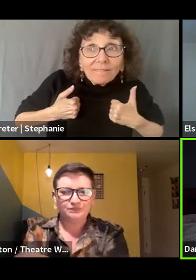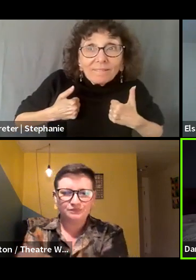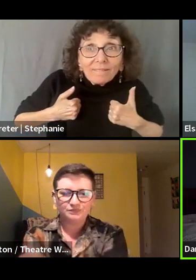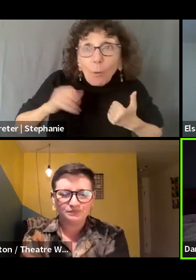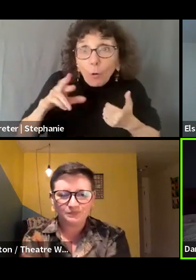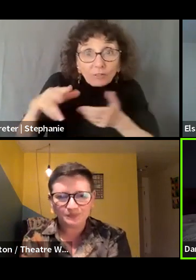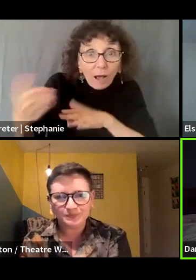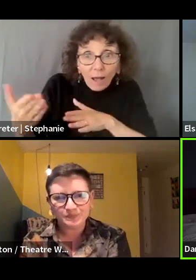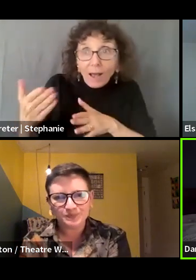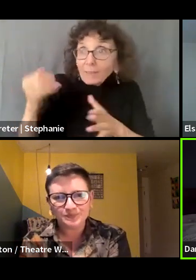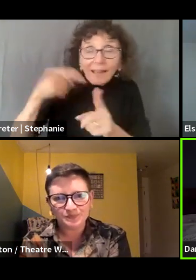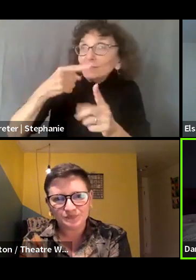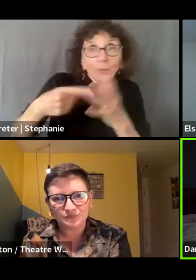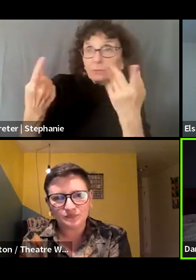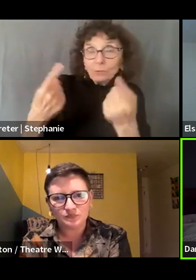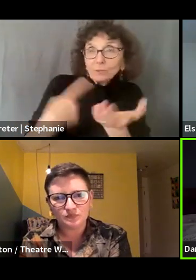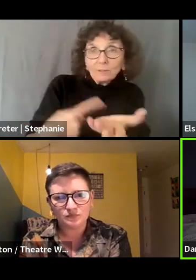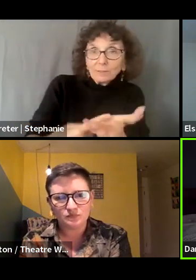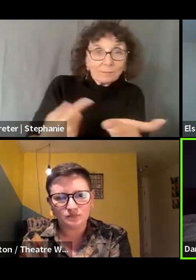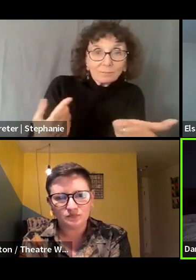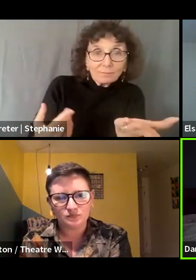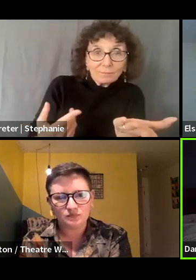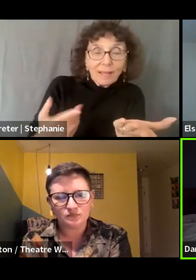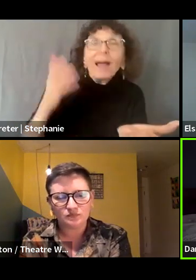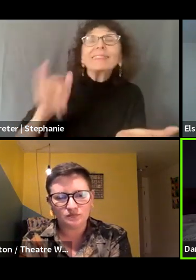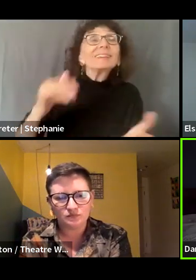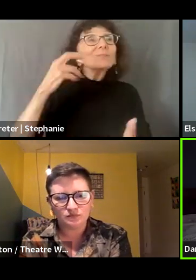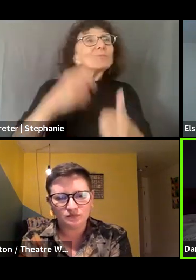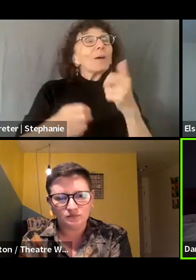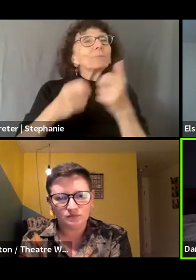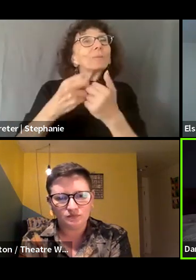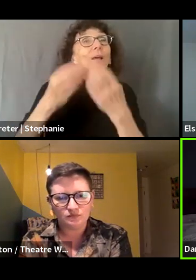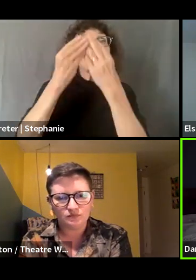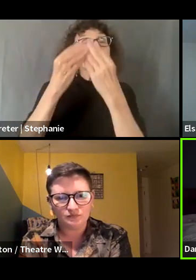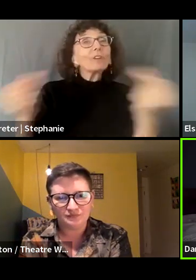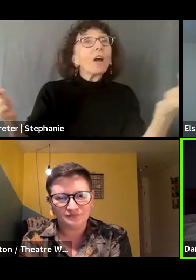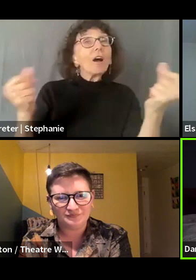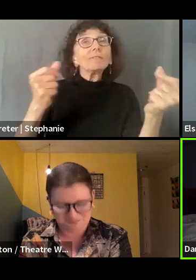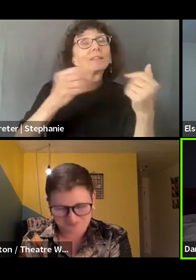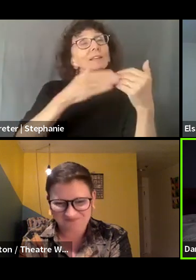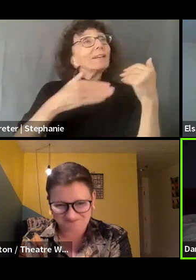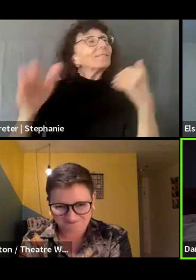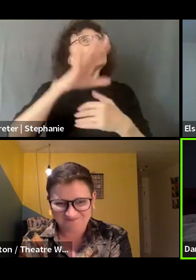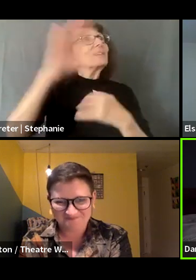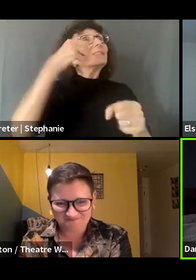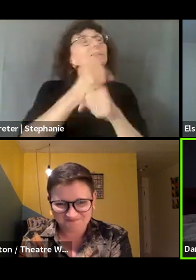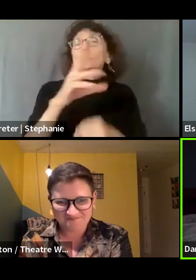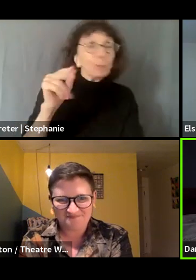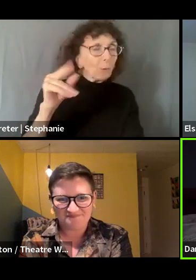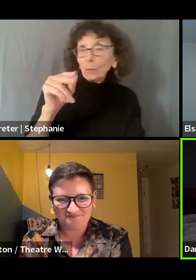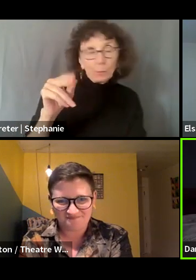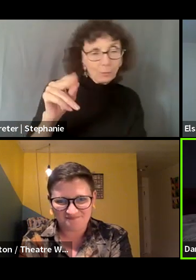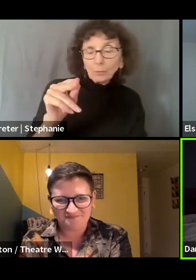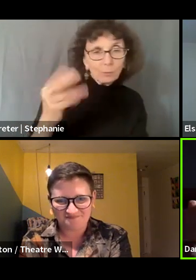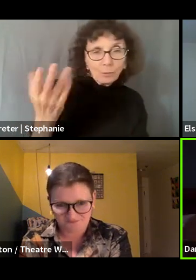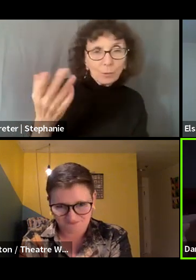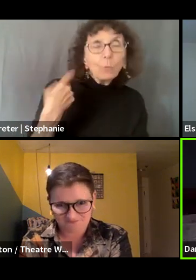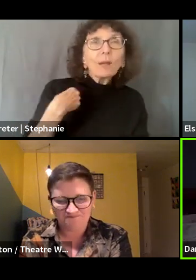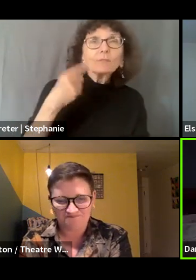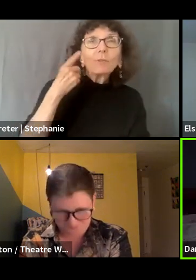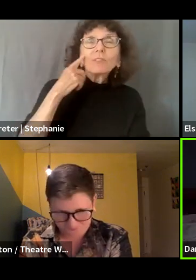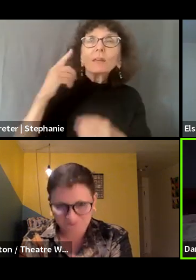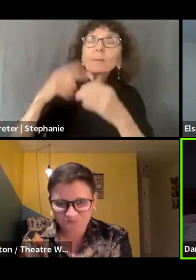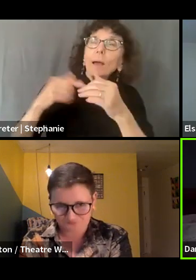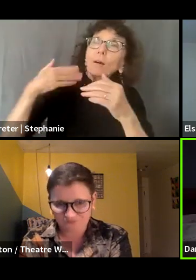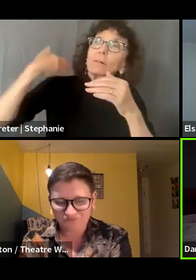And it's also not a problem that's going to get solved in like probably the next 50 years, right? We need to be thinking generationally